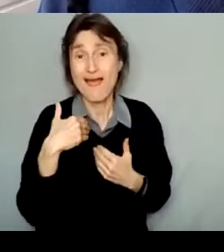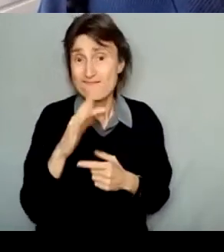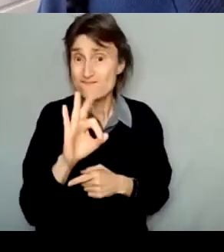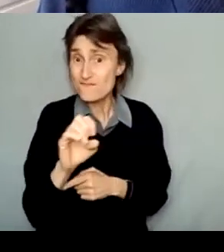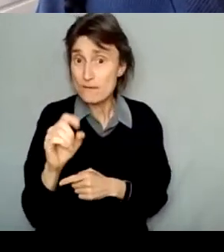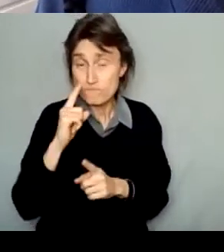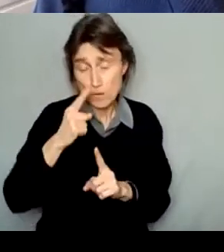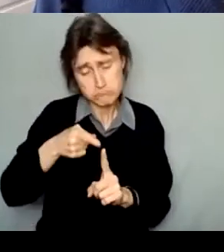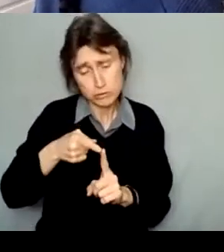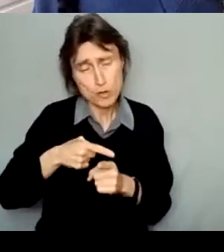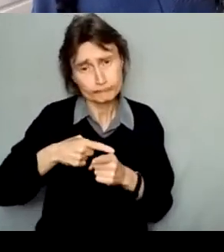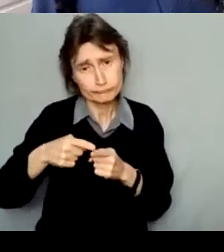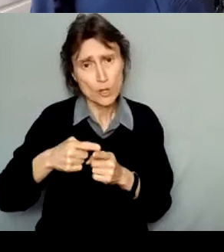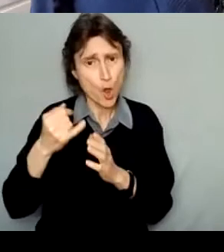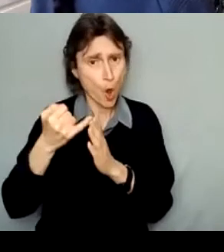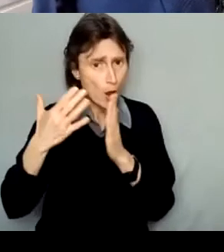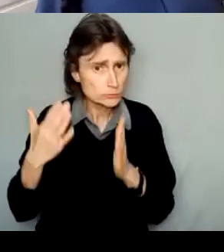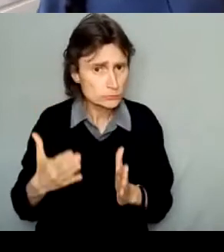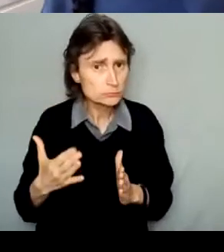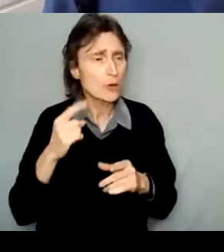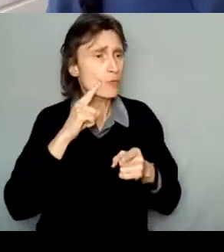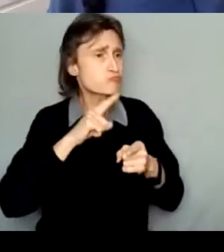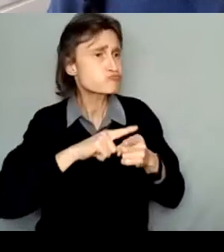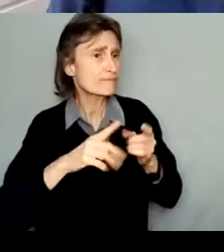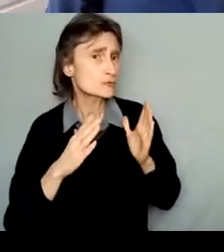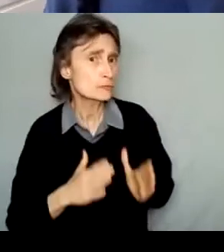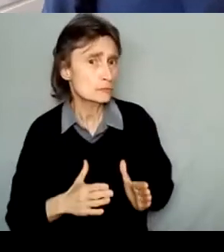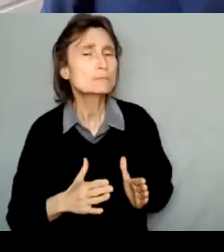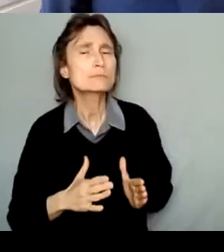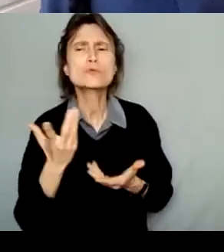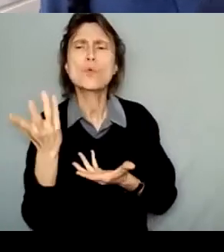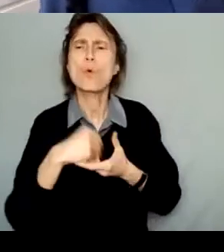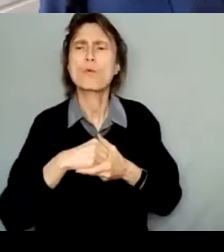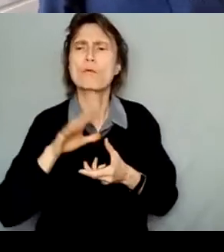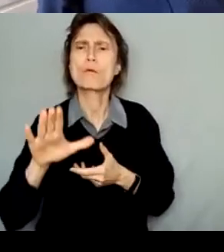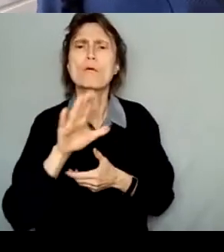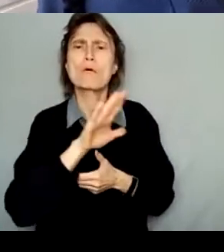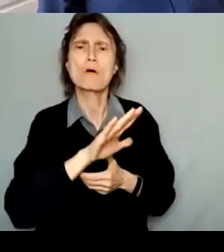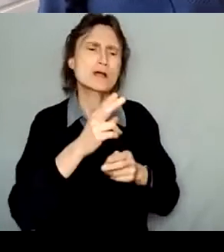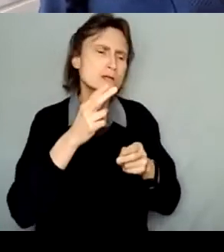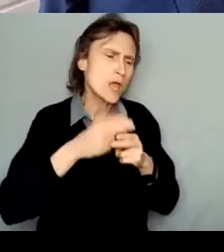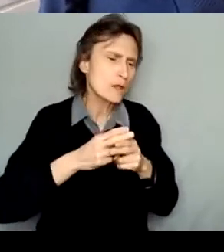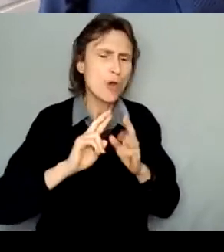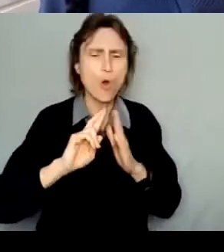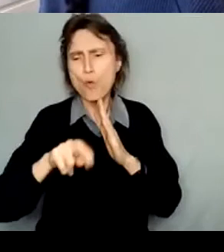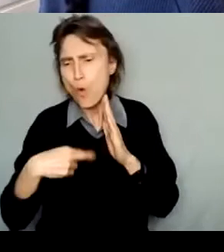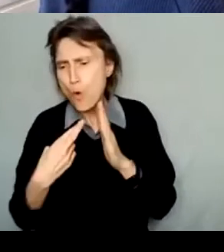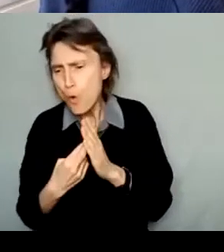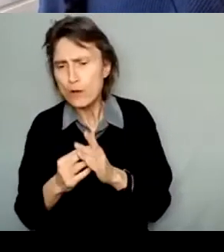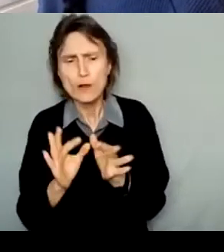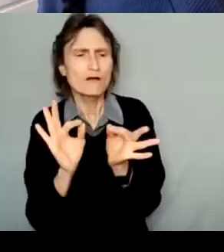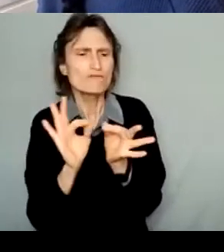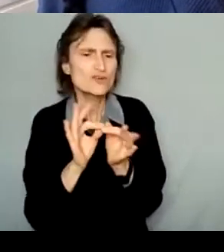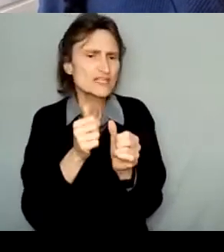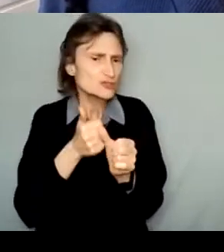or other professionals you're hiring, include their names, roles, a breakdown of their payment. You can indicate